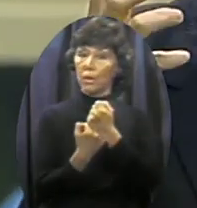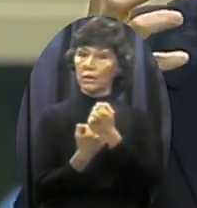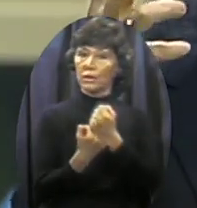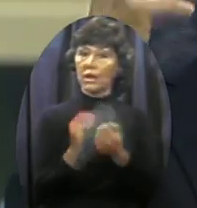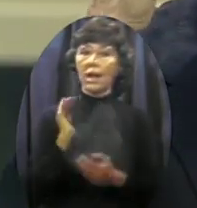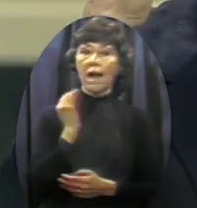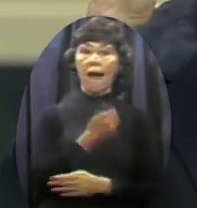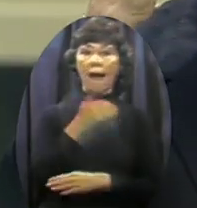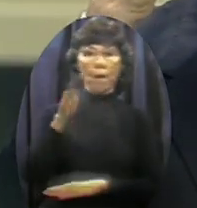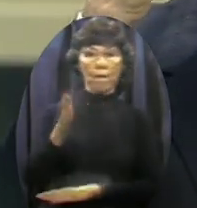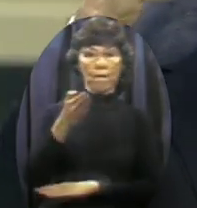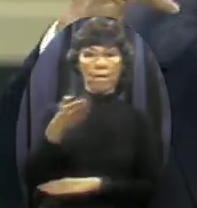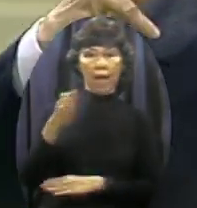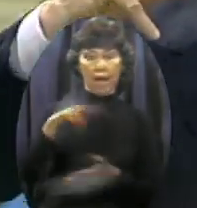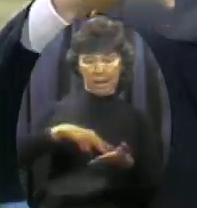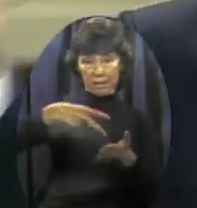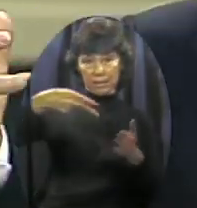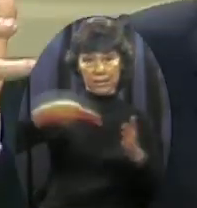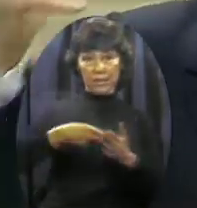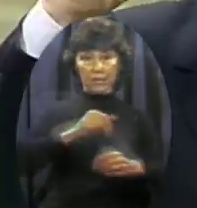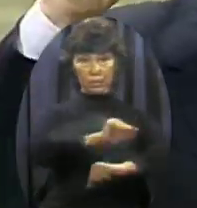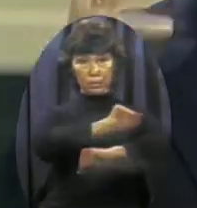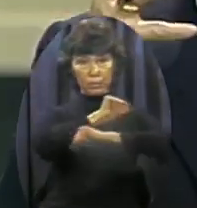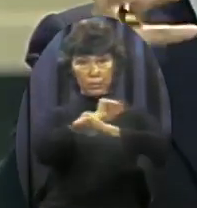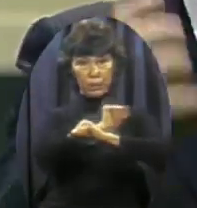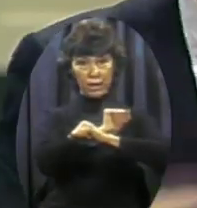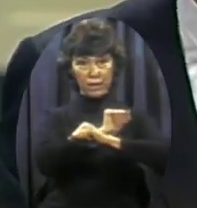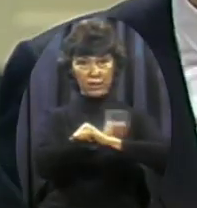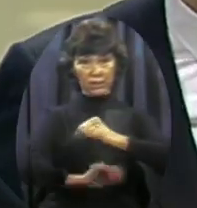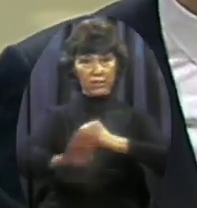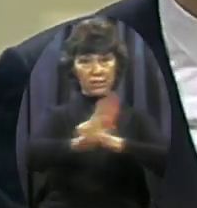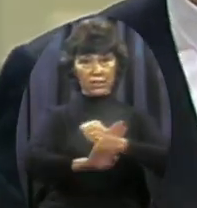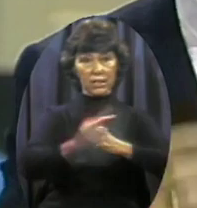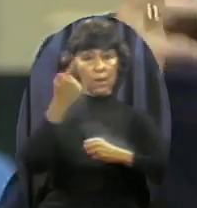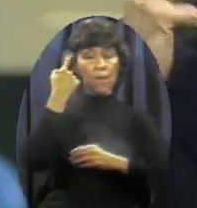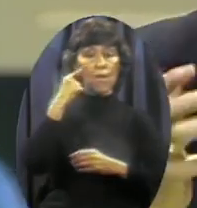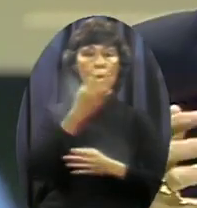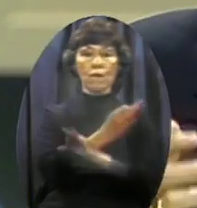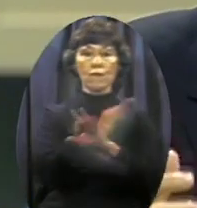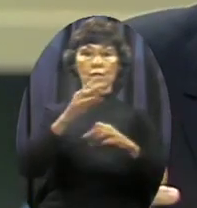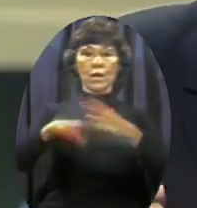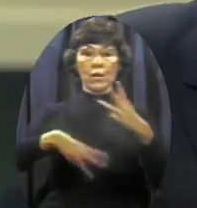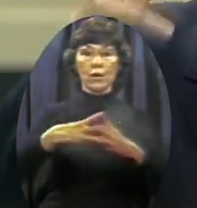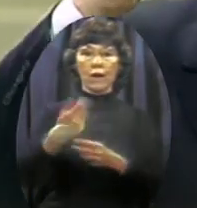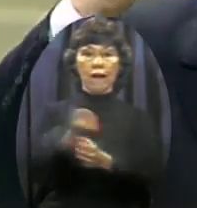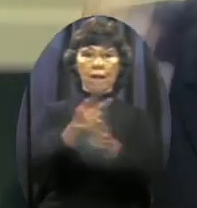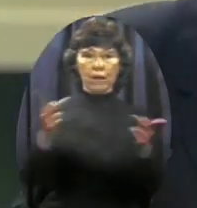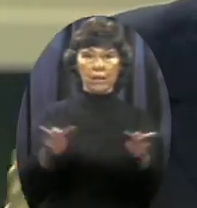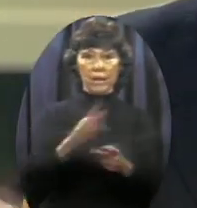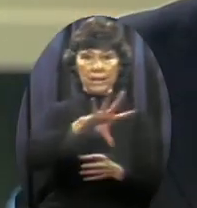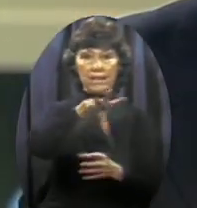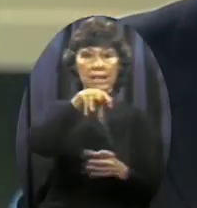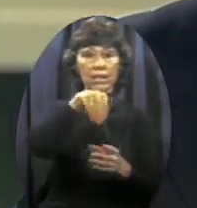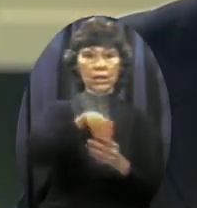stands for protection For the free world everywhere Including Central America Mexico